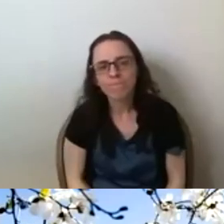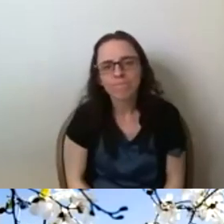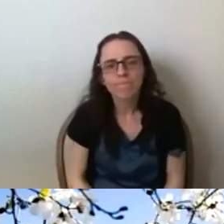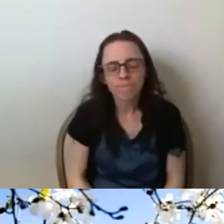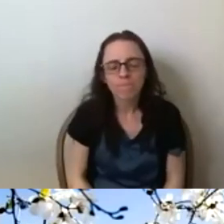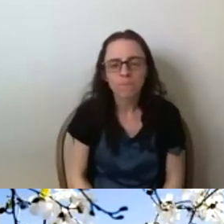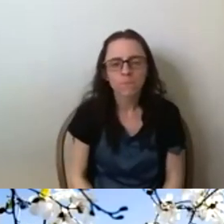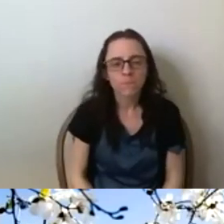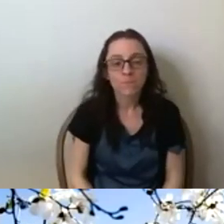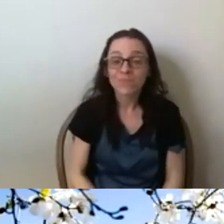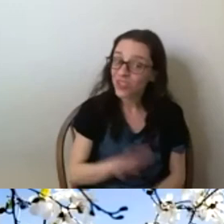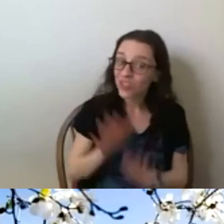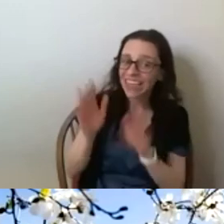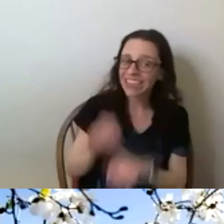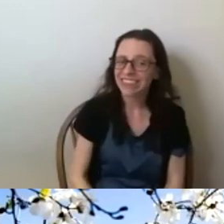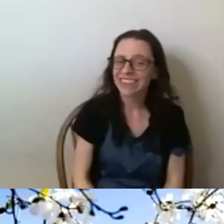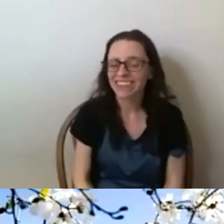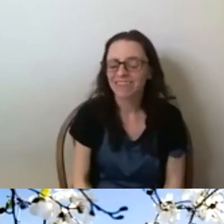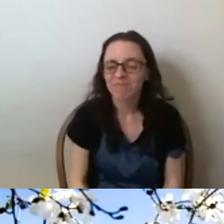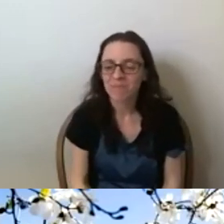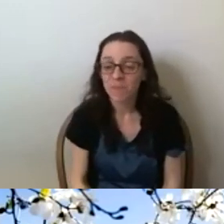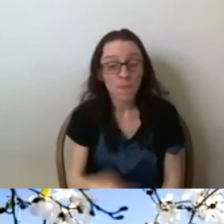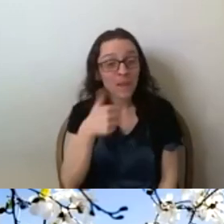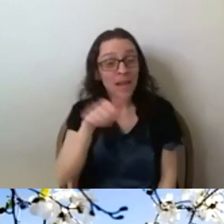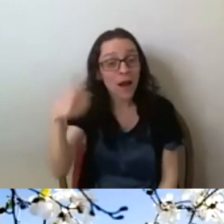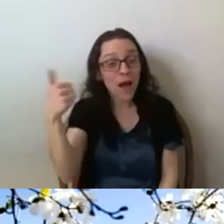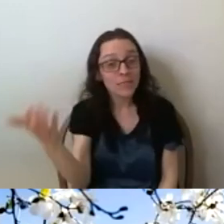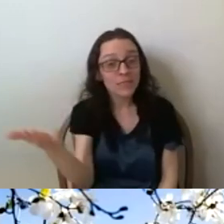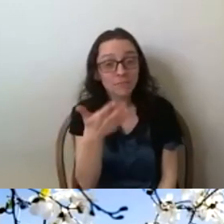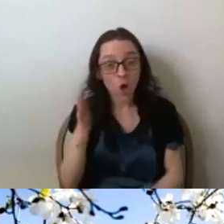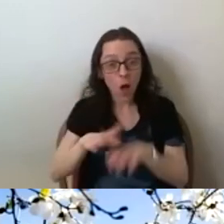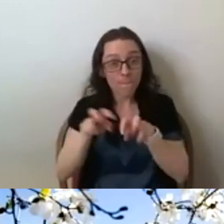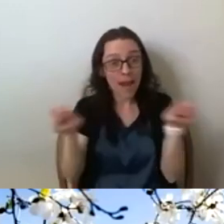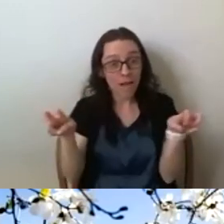Great. Anyone else on the panel?